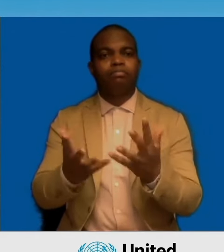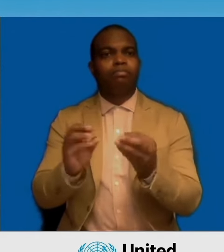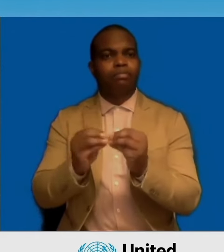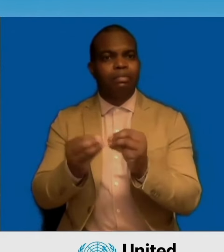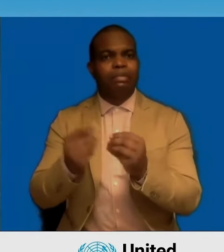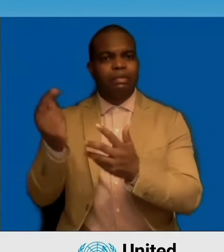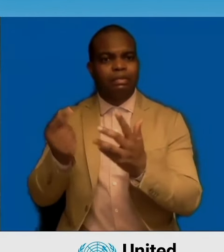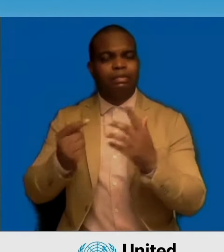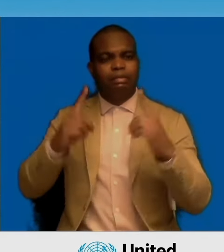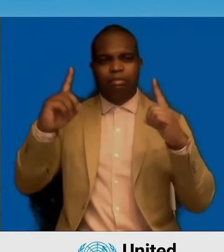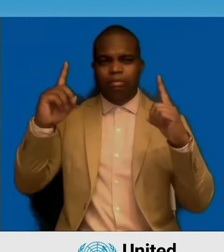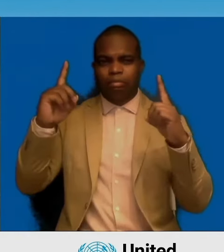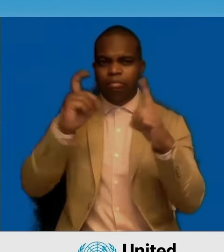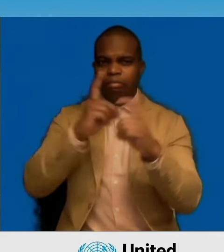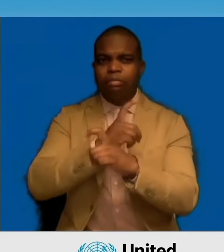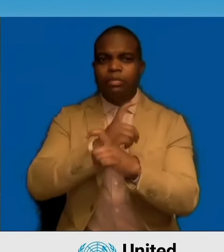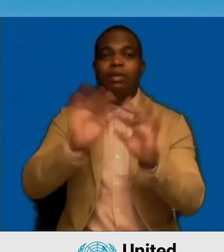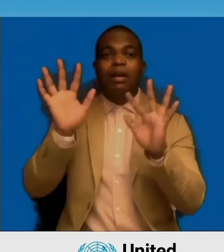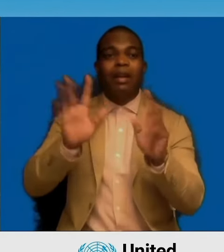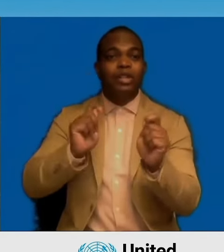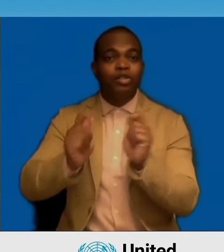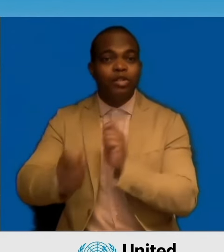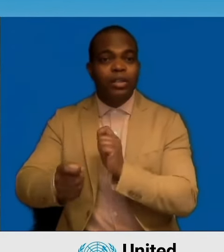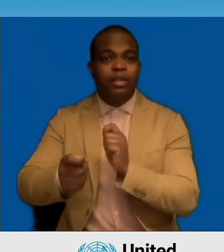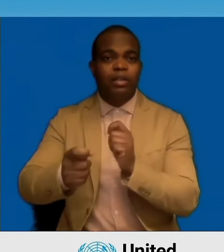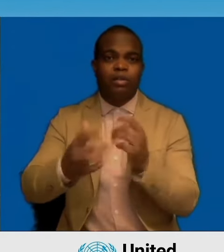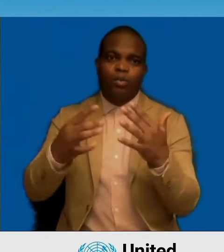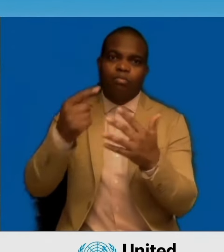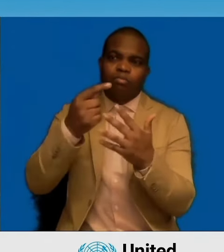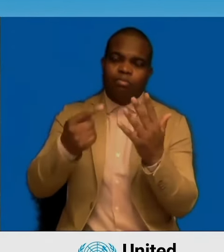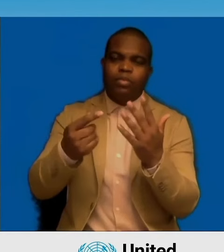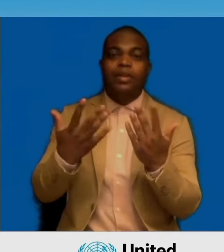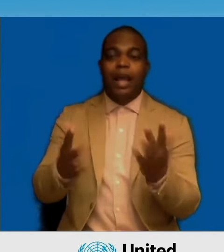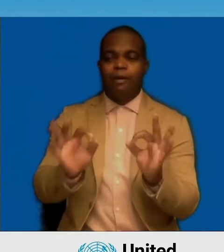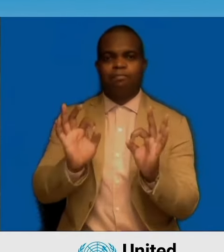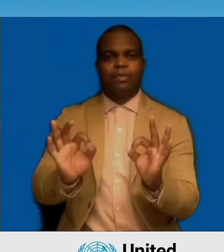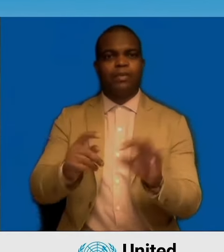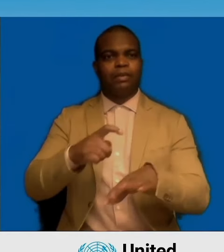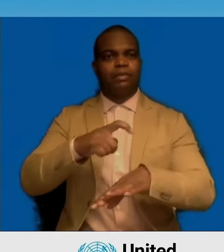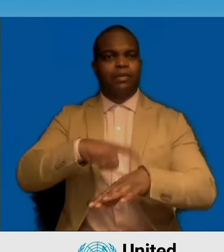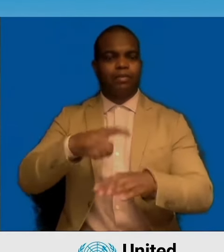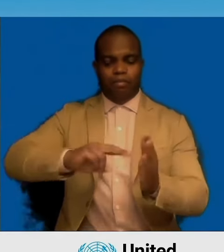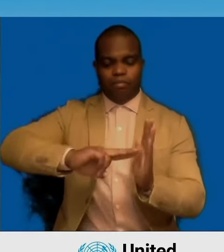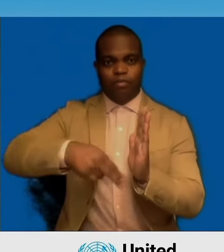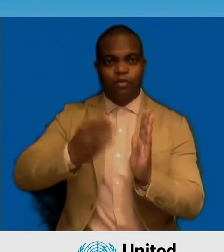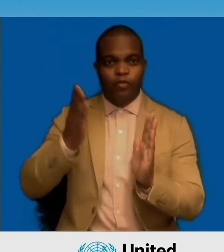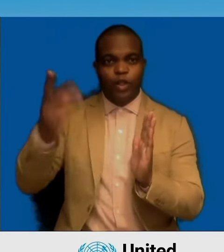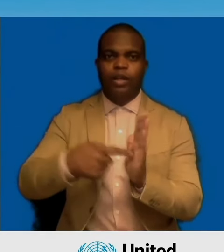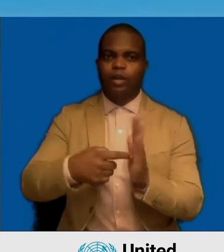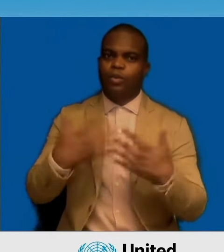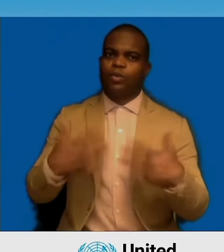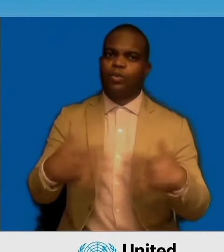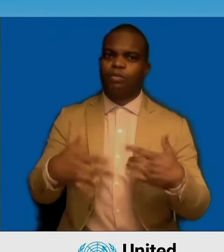the Global Digital Compact, and the Declaration on Future Generations, and hails them as a triumph of the persistence